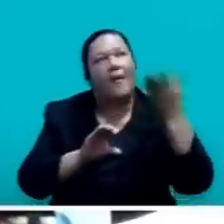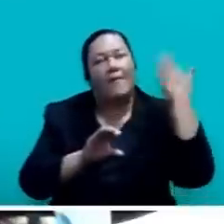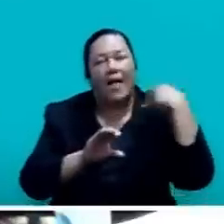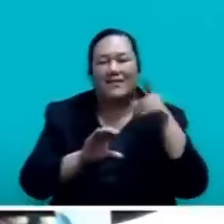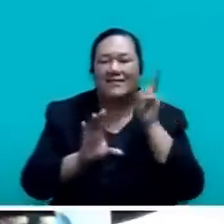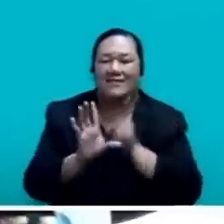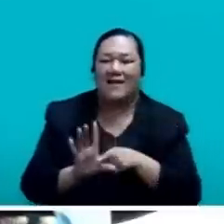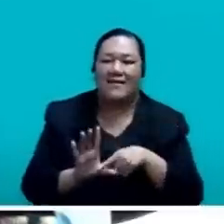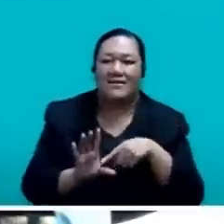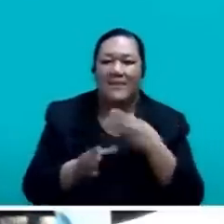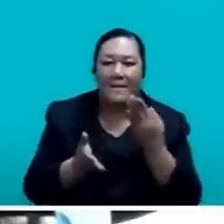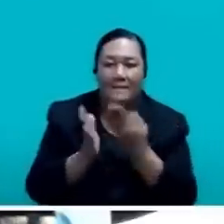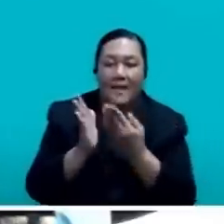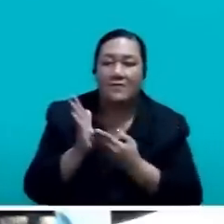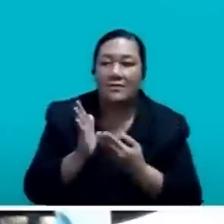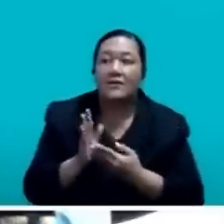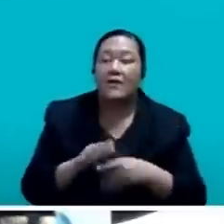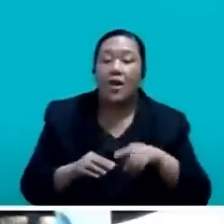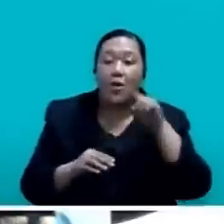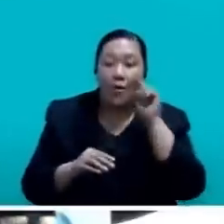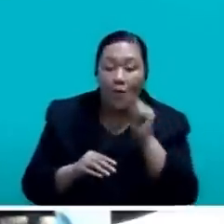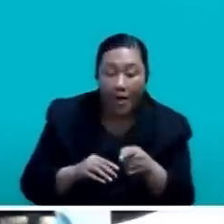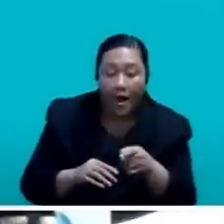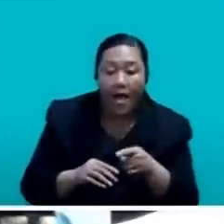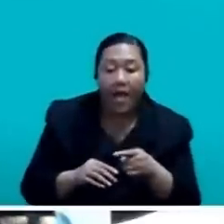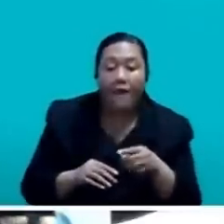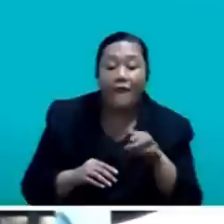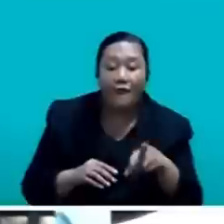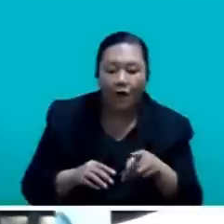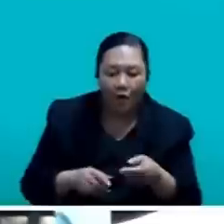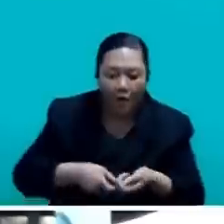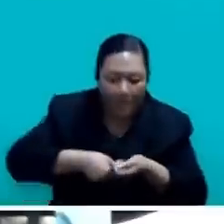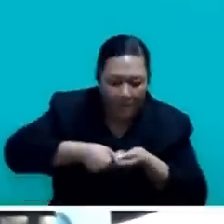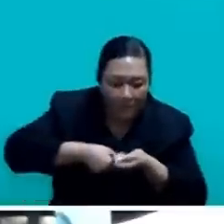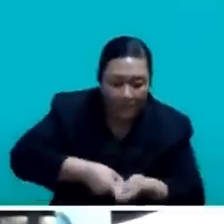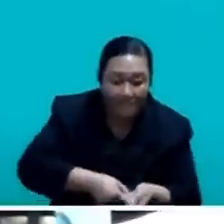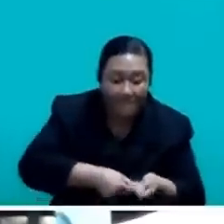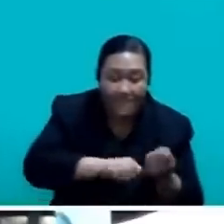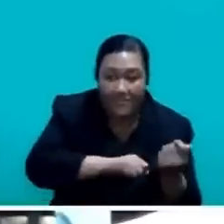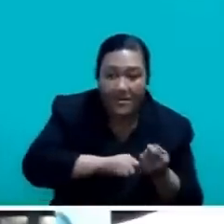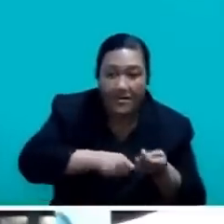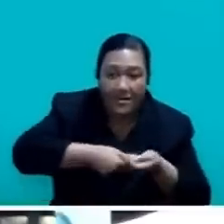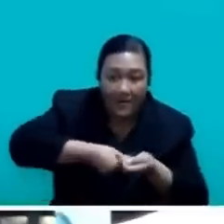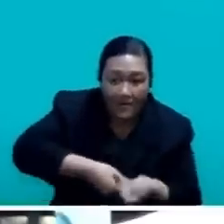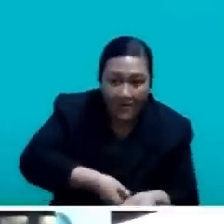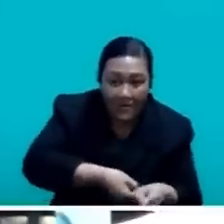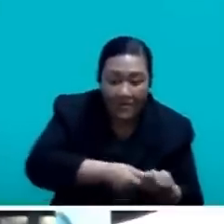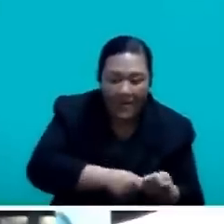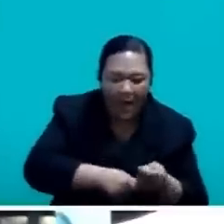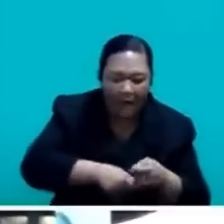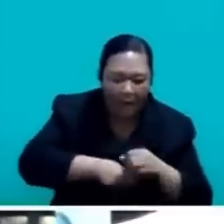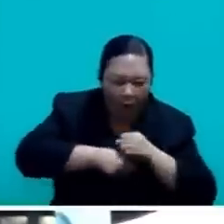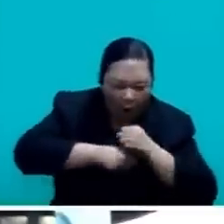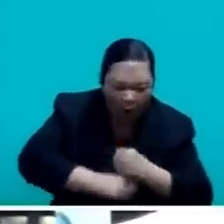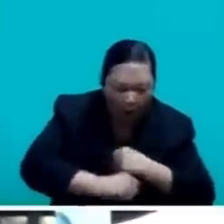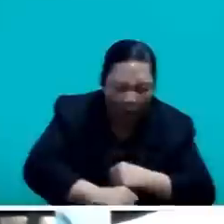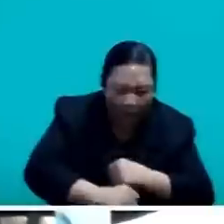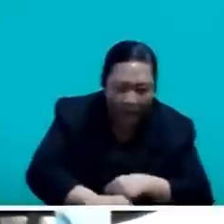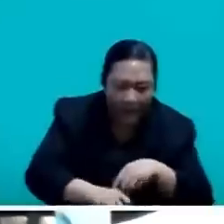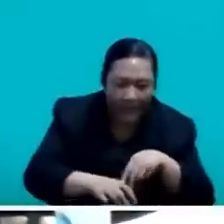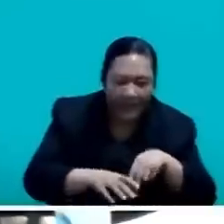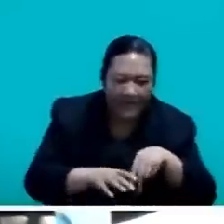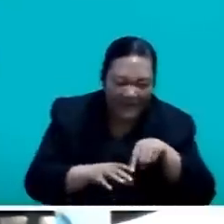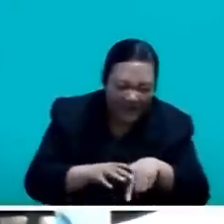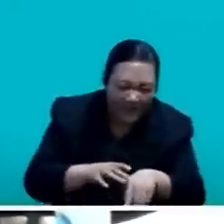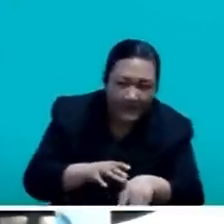Speaker, this provision is to fund mining-related policies, provide validated information for our mining investors, monitoring of mining